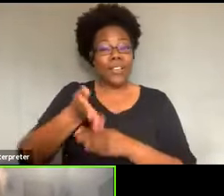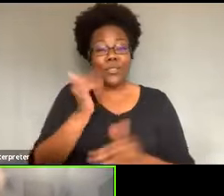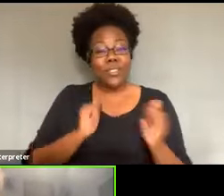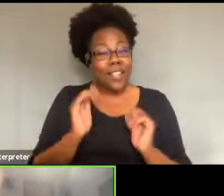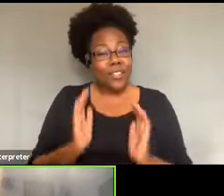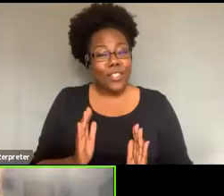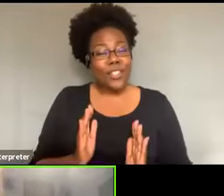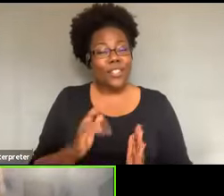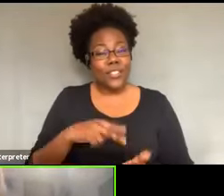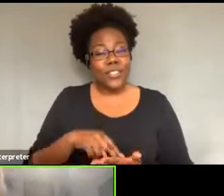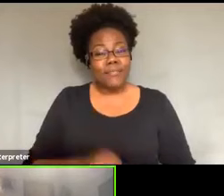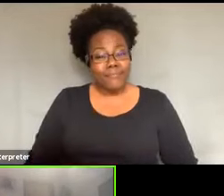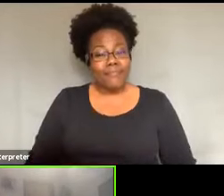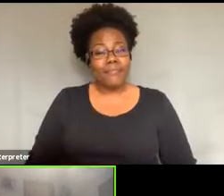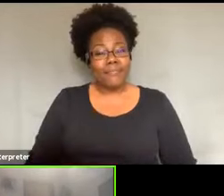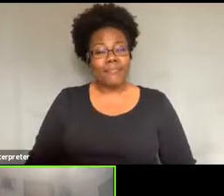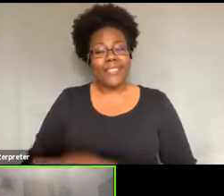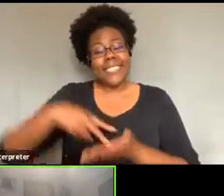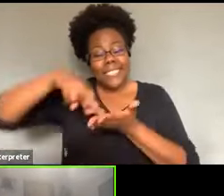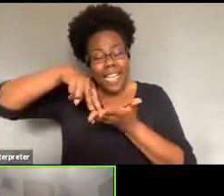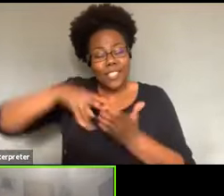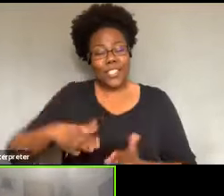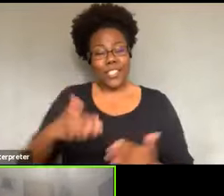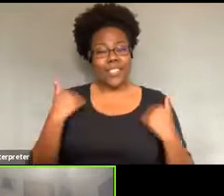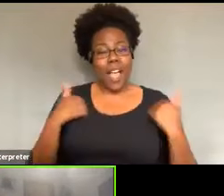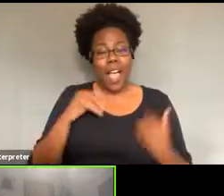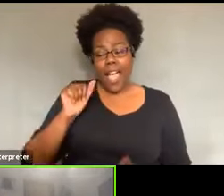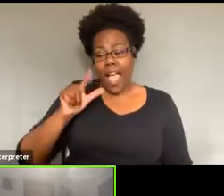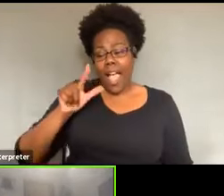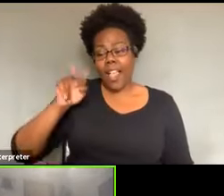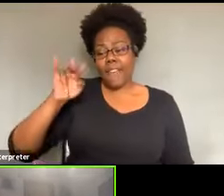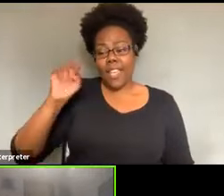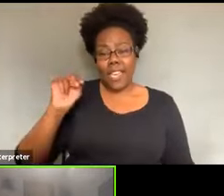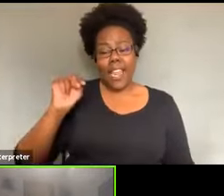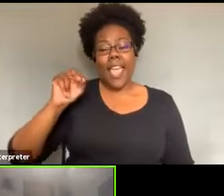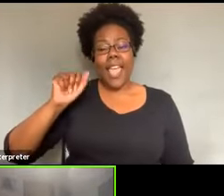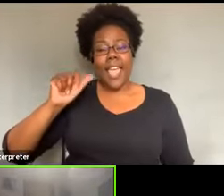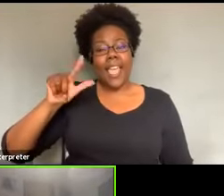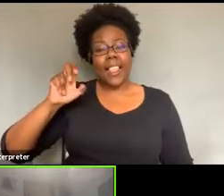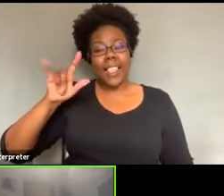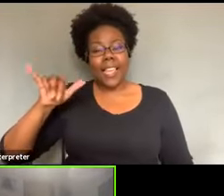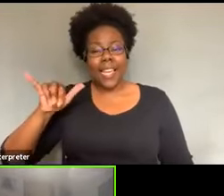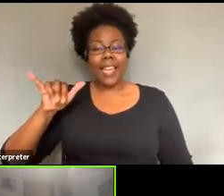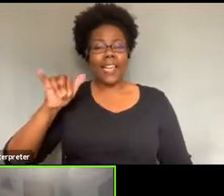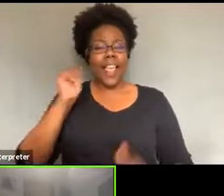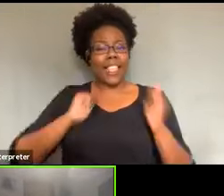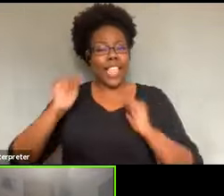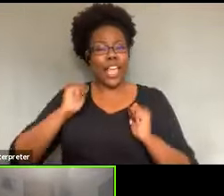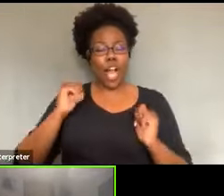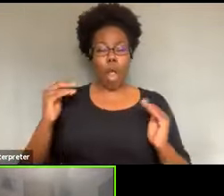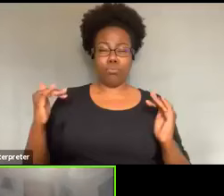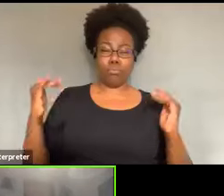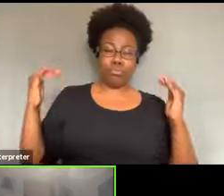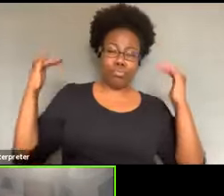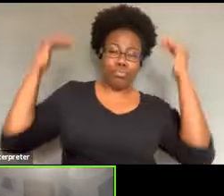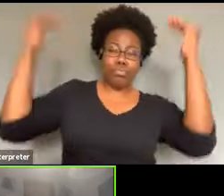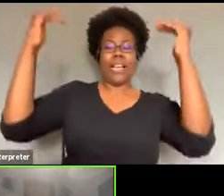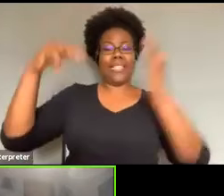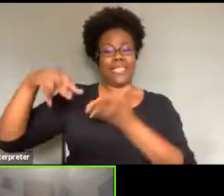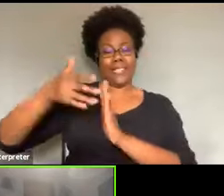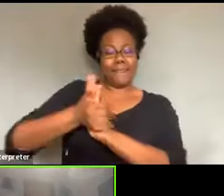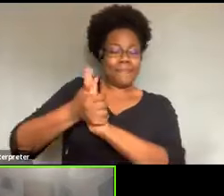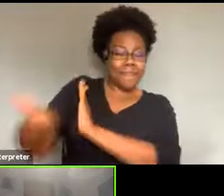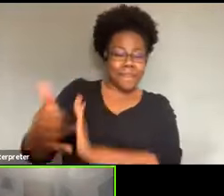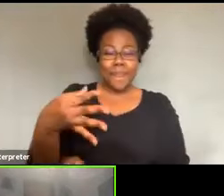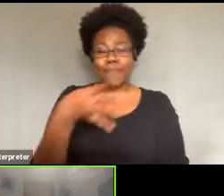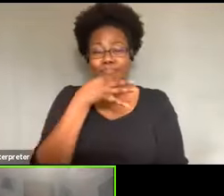young Alvin Ailey dance theater, Harlem level dancers that you're going to see. And they've are, they've already come in and we've, you